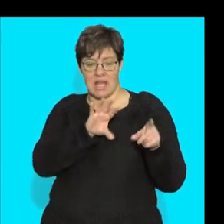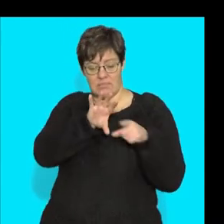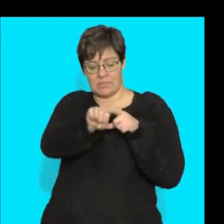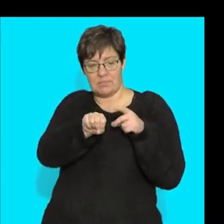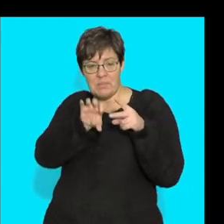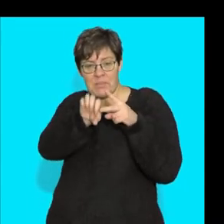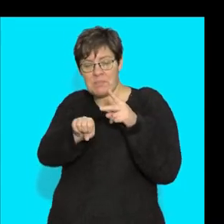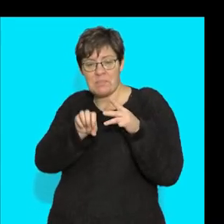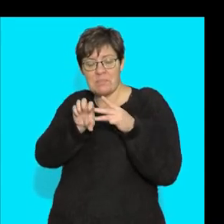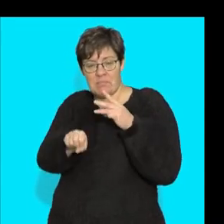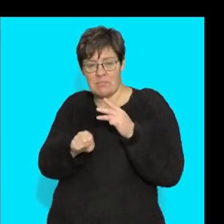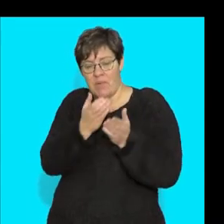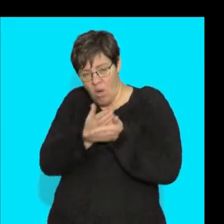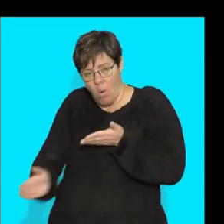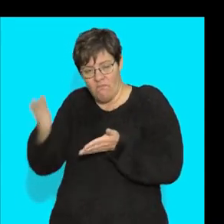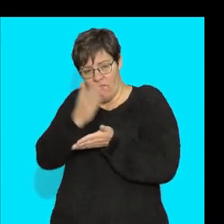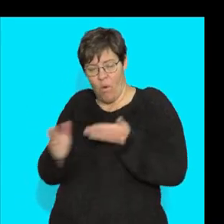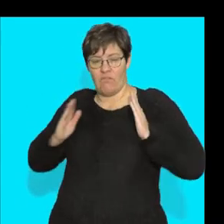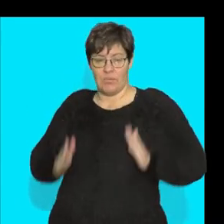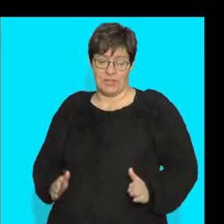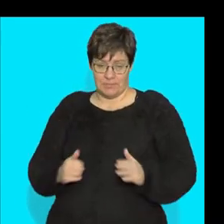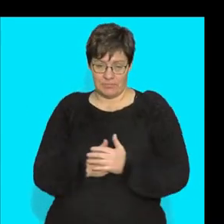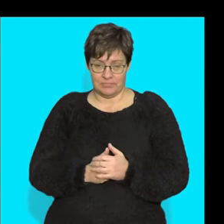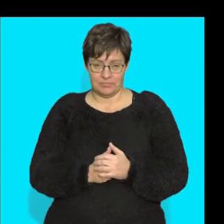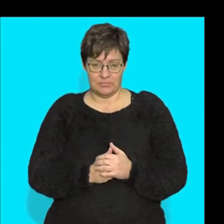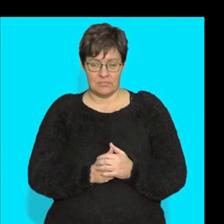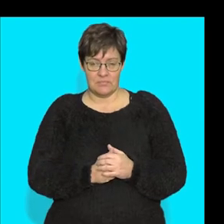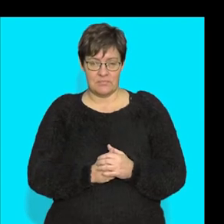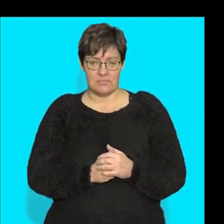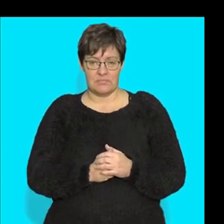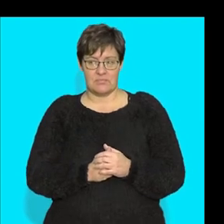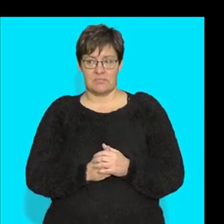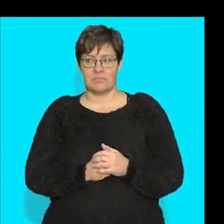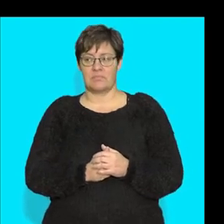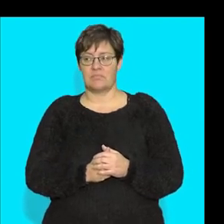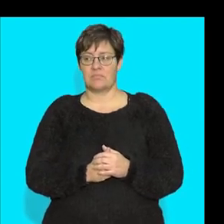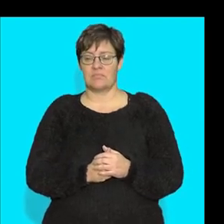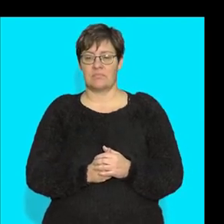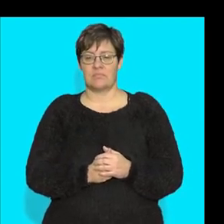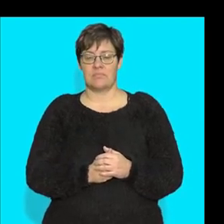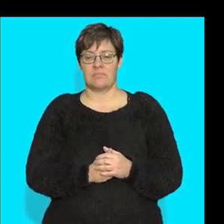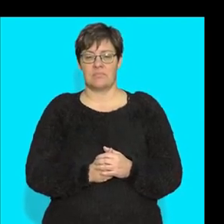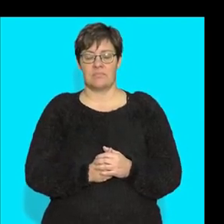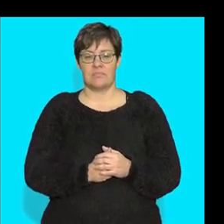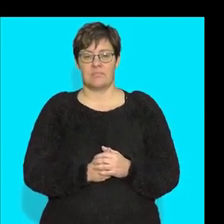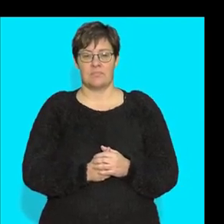and gets it out of the body, okay, and gets out of the body.